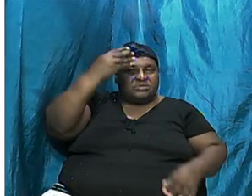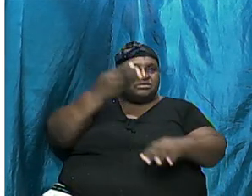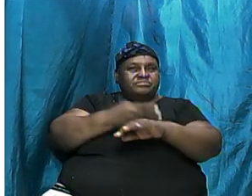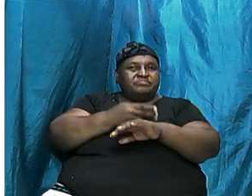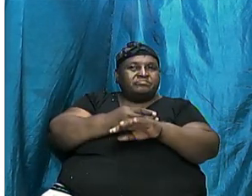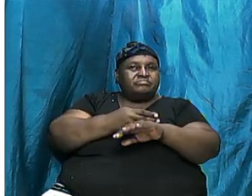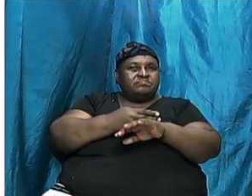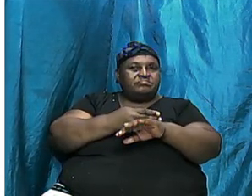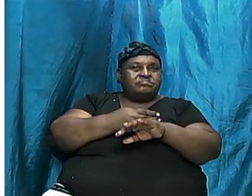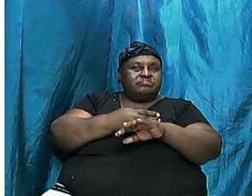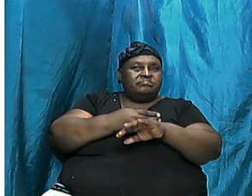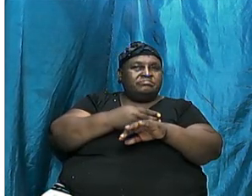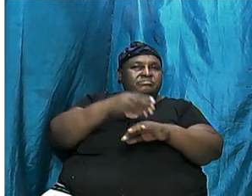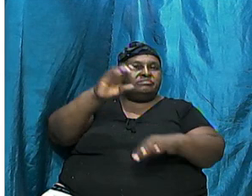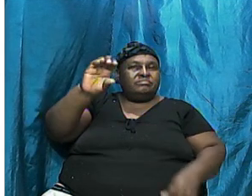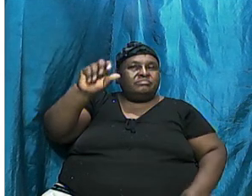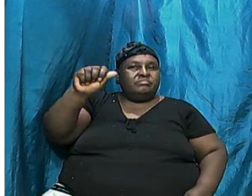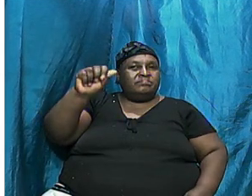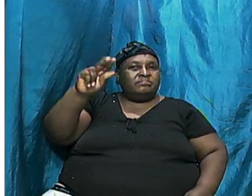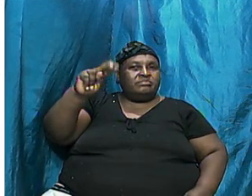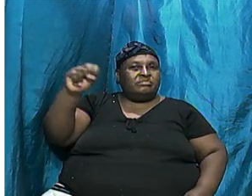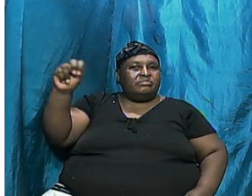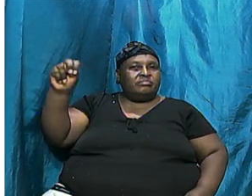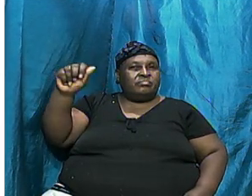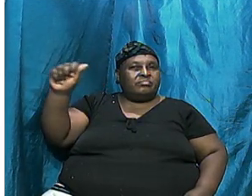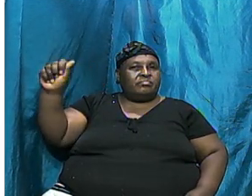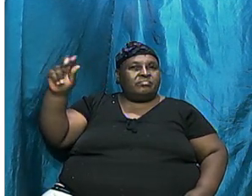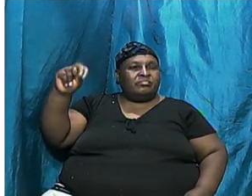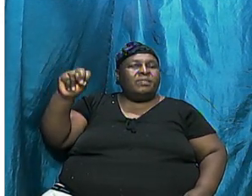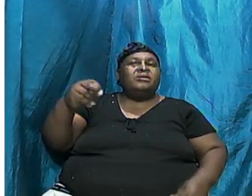through his son Canaan Would be servants